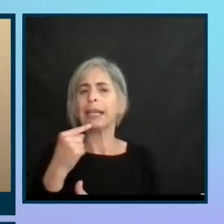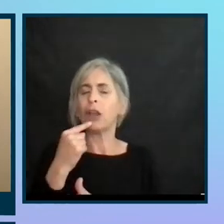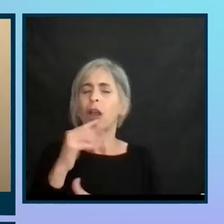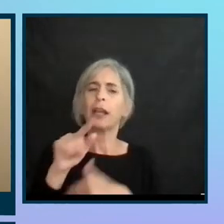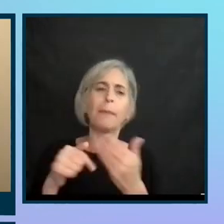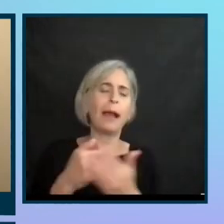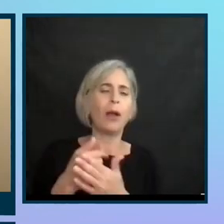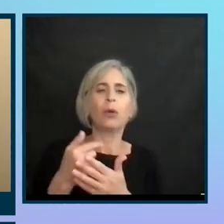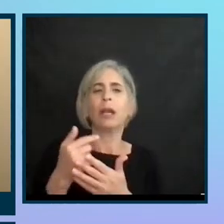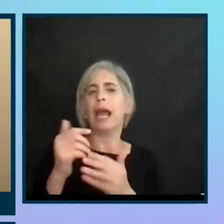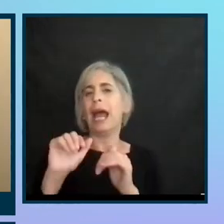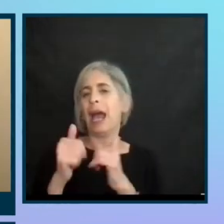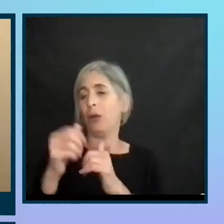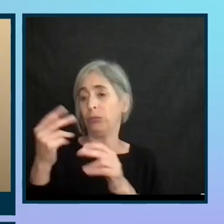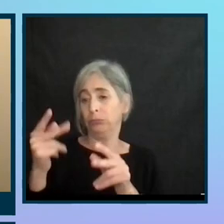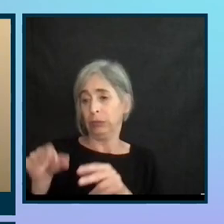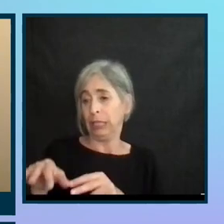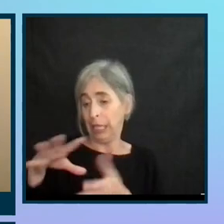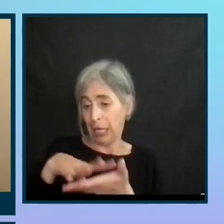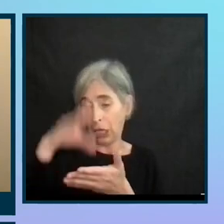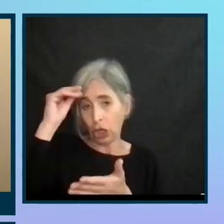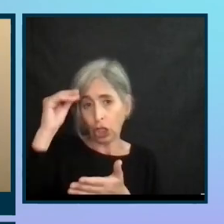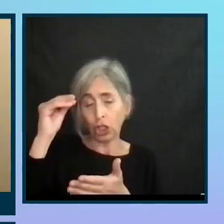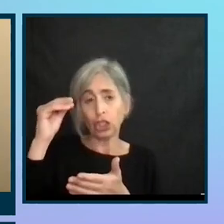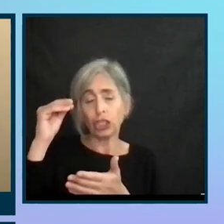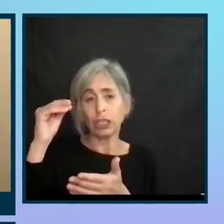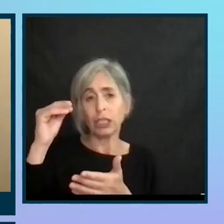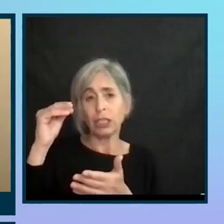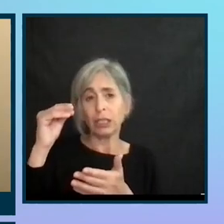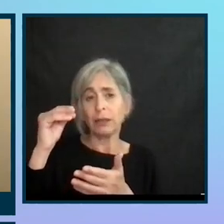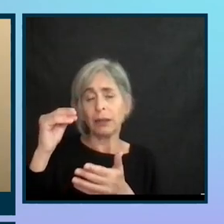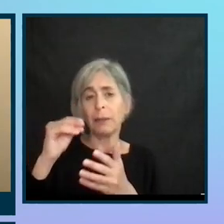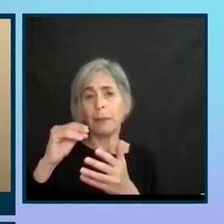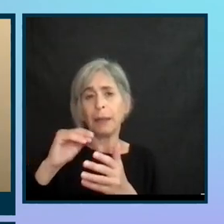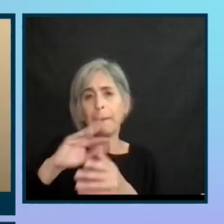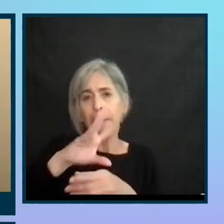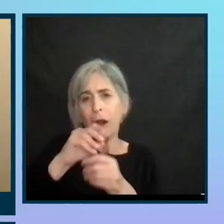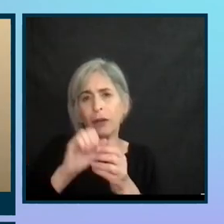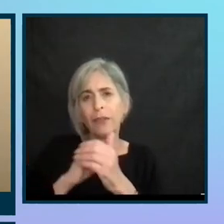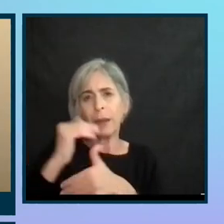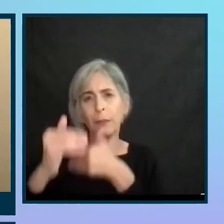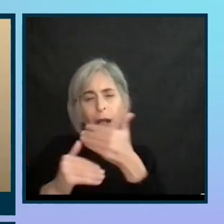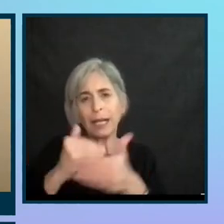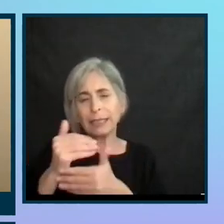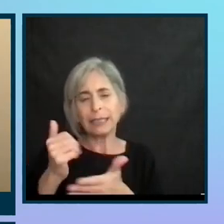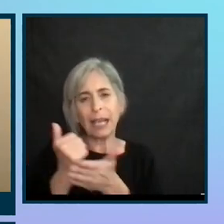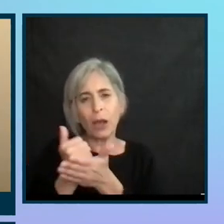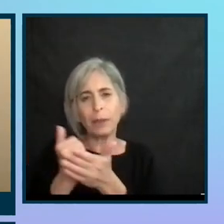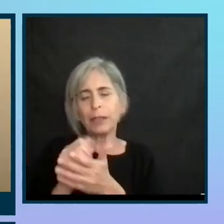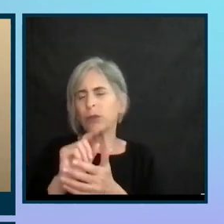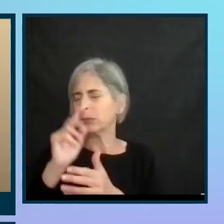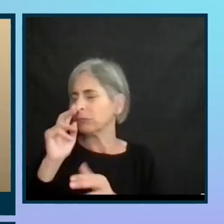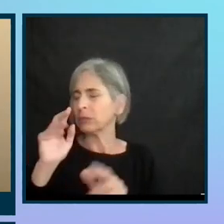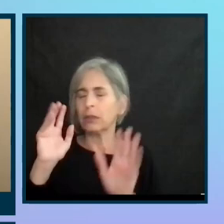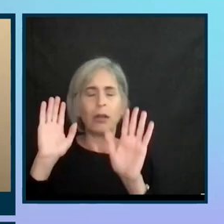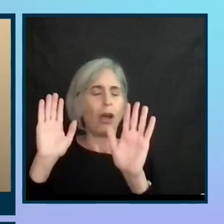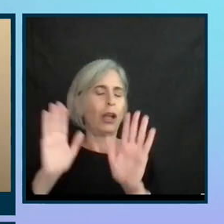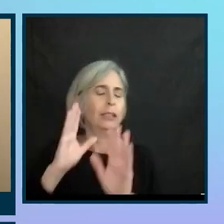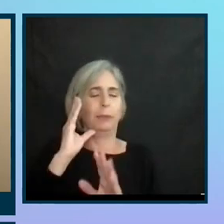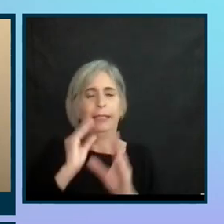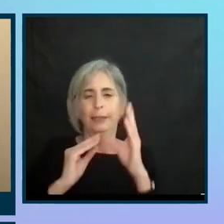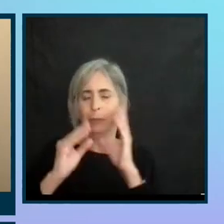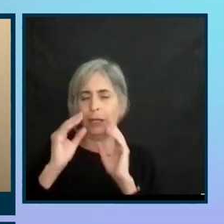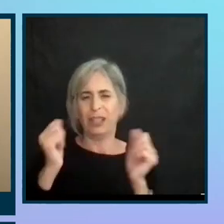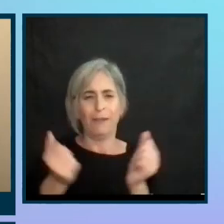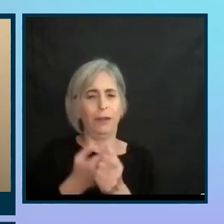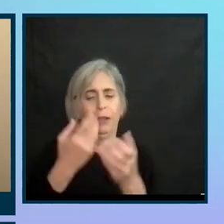wants and how he found out. And I guess being part of that process and helping out was so phenomenal that we got everything